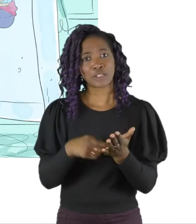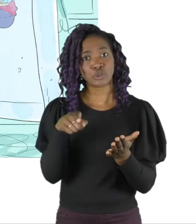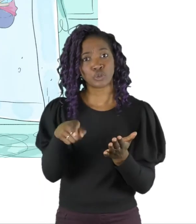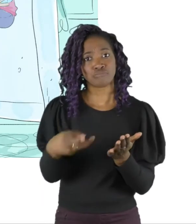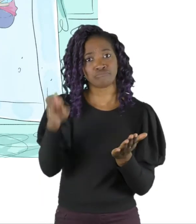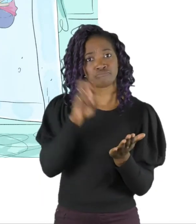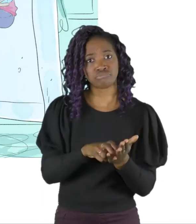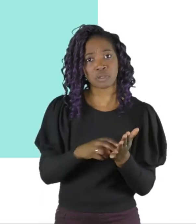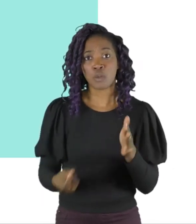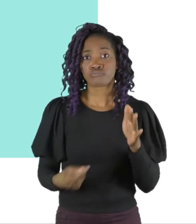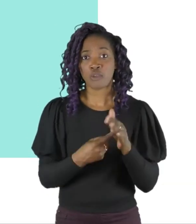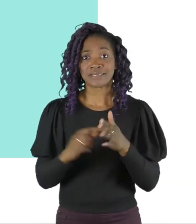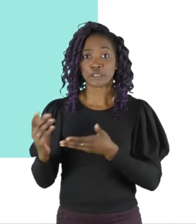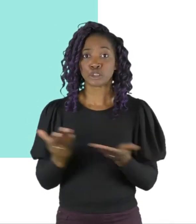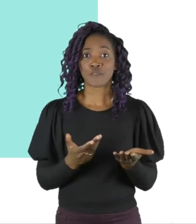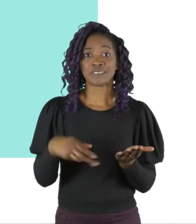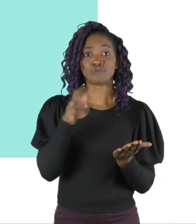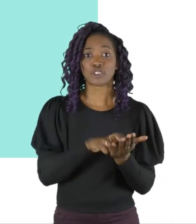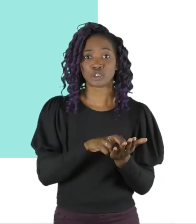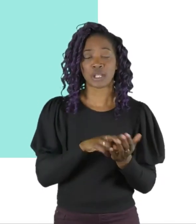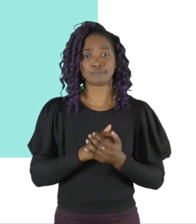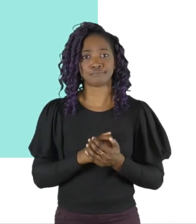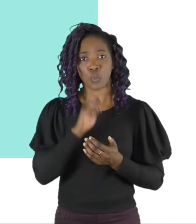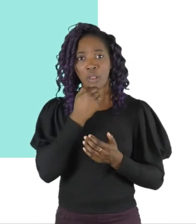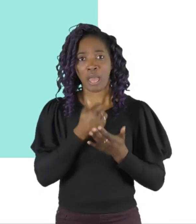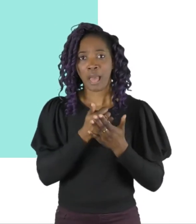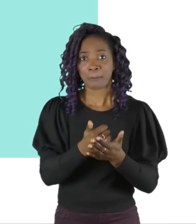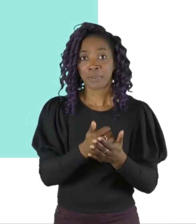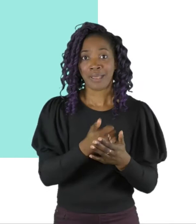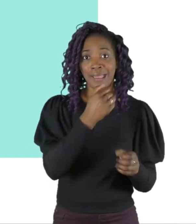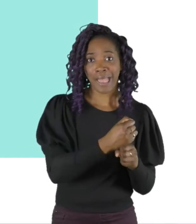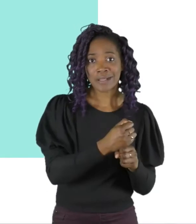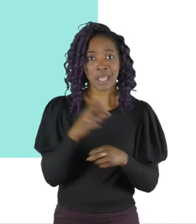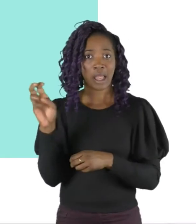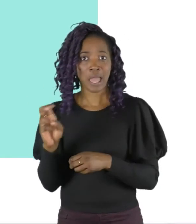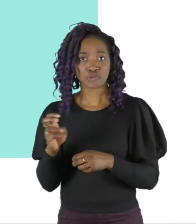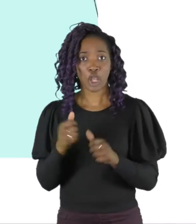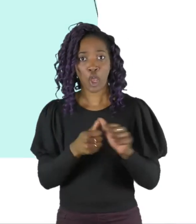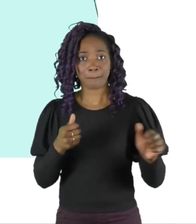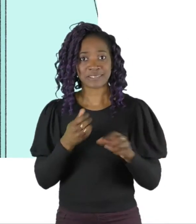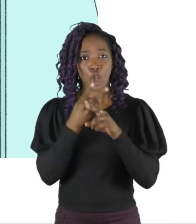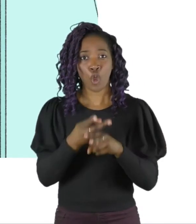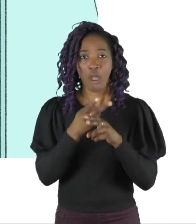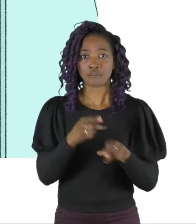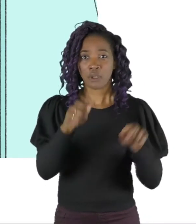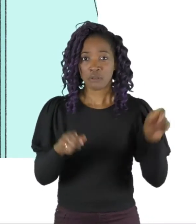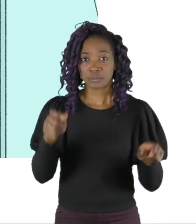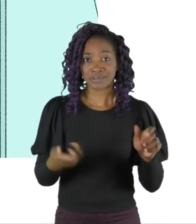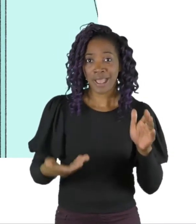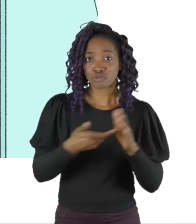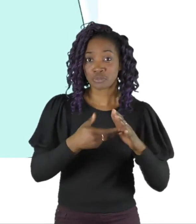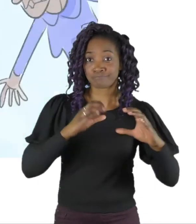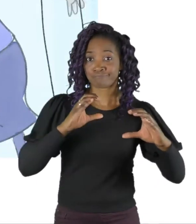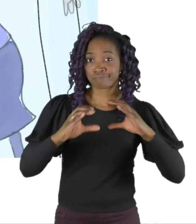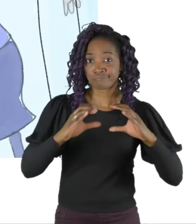or sign up those who aren't able to the Priority Services Register, which helps gas and electricity companies look after customers who have